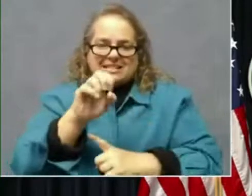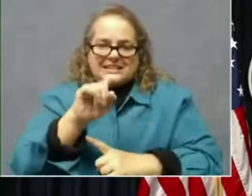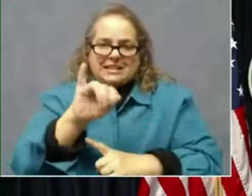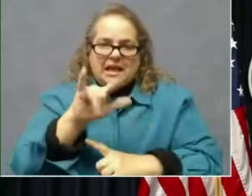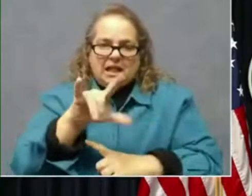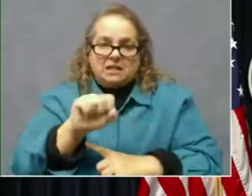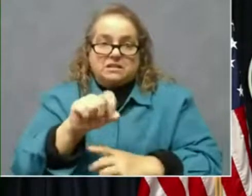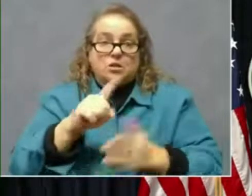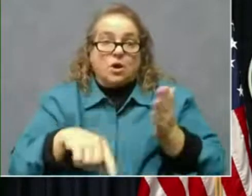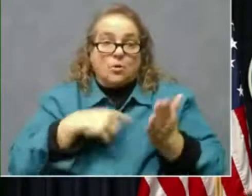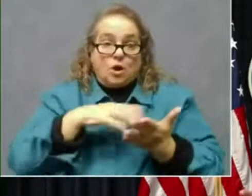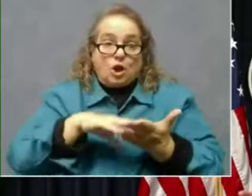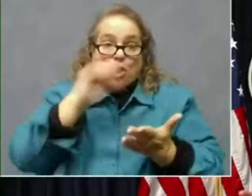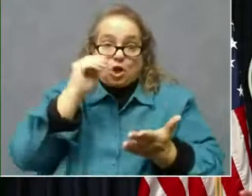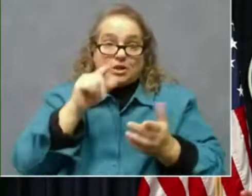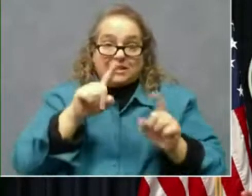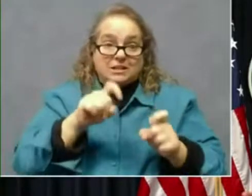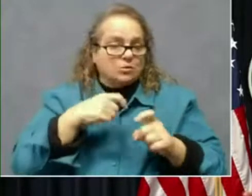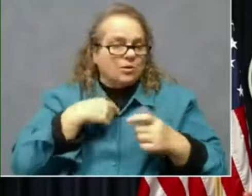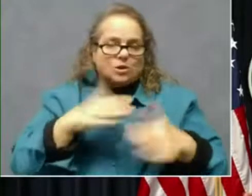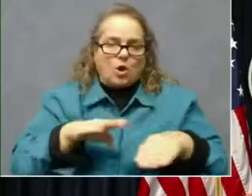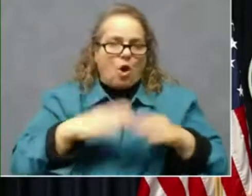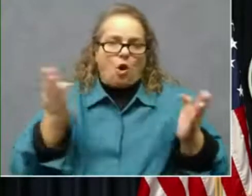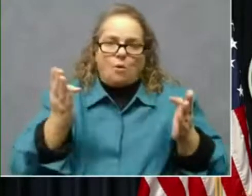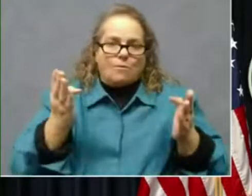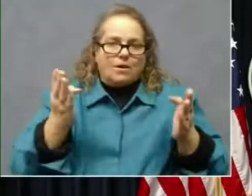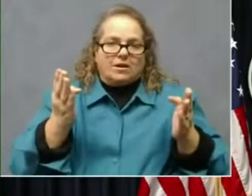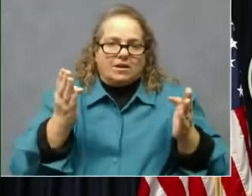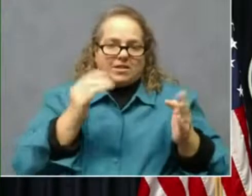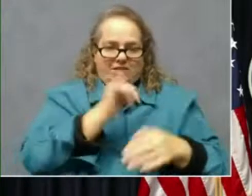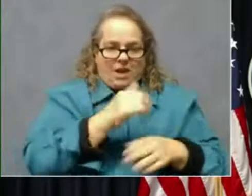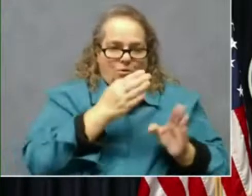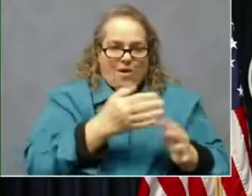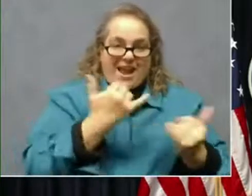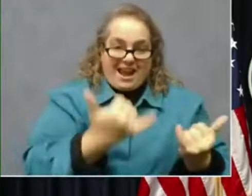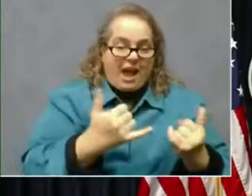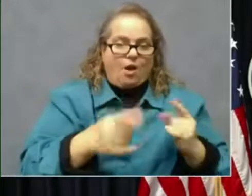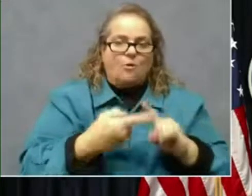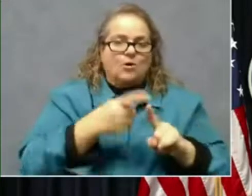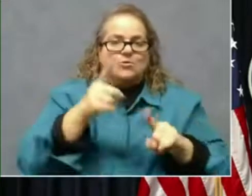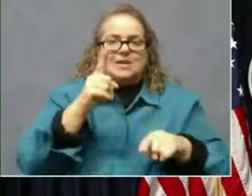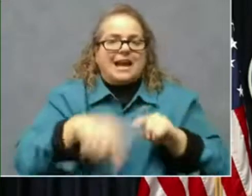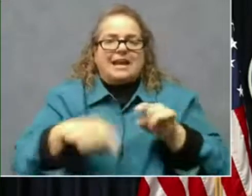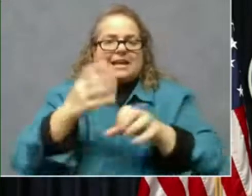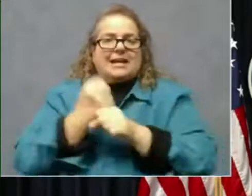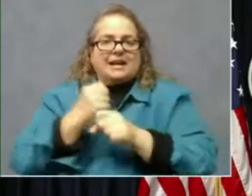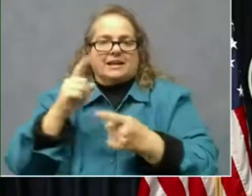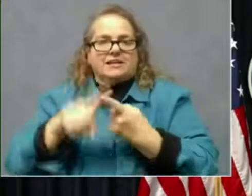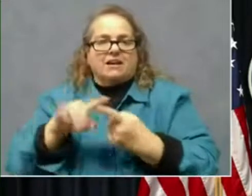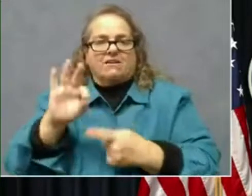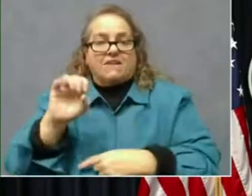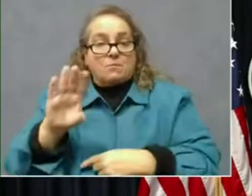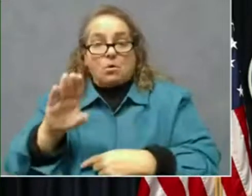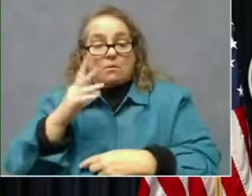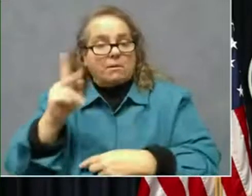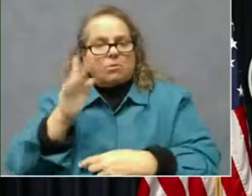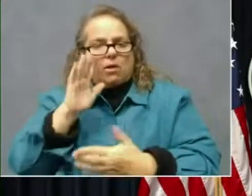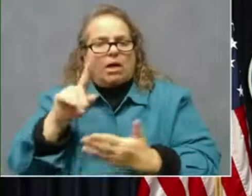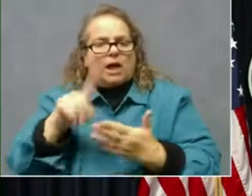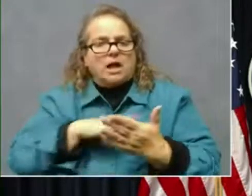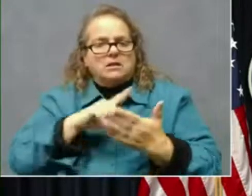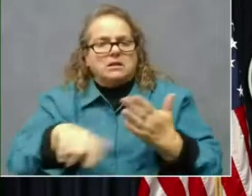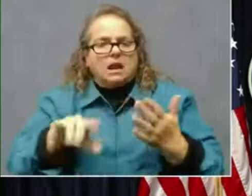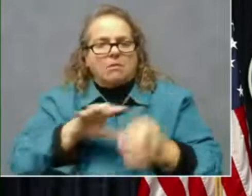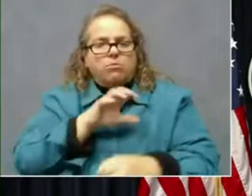want to open up the way right now when you can't get it until February, because people end up canceling those appointments over